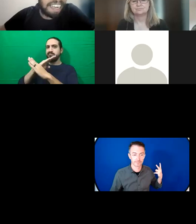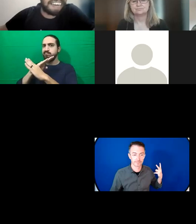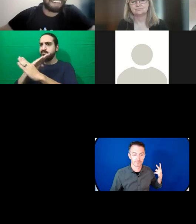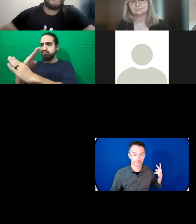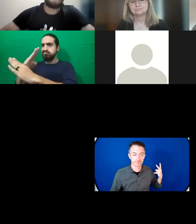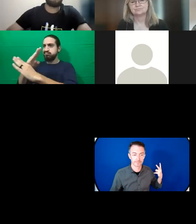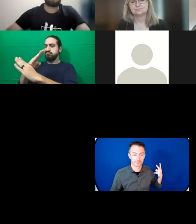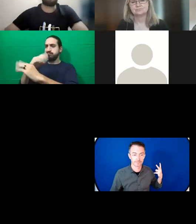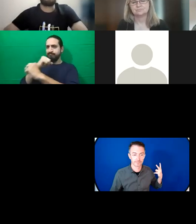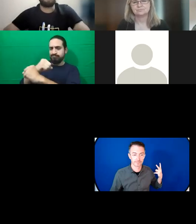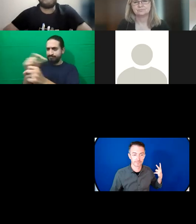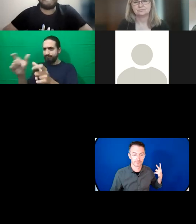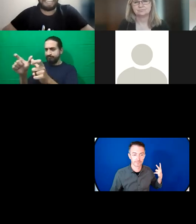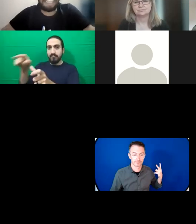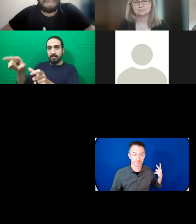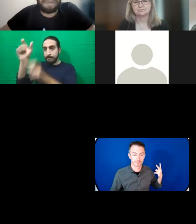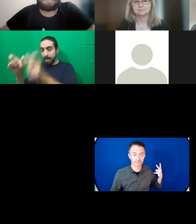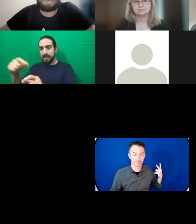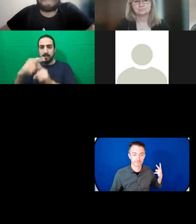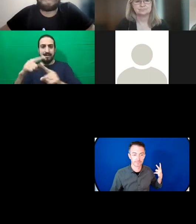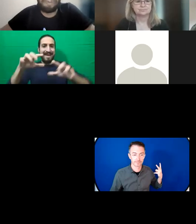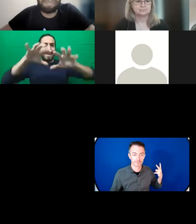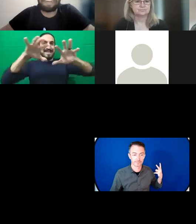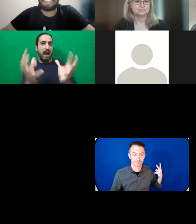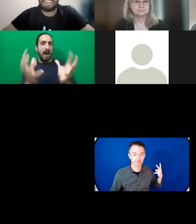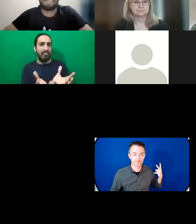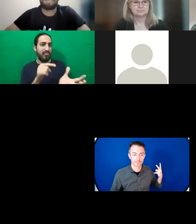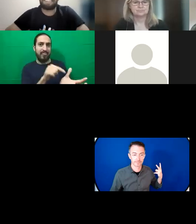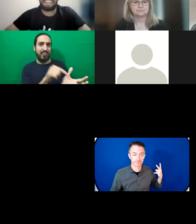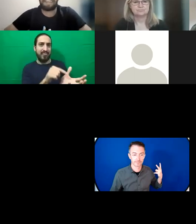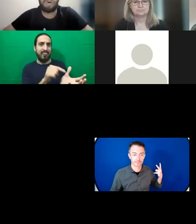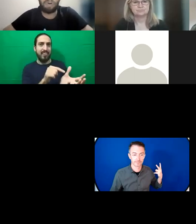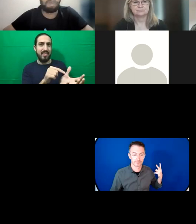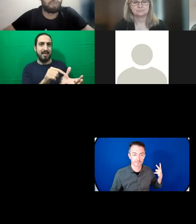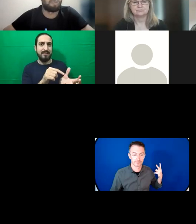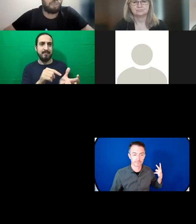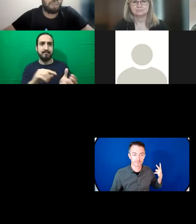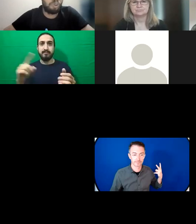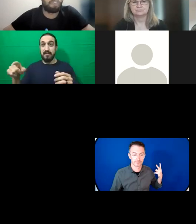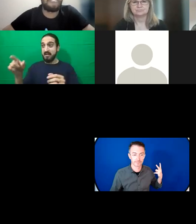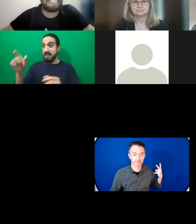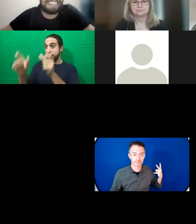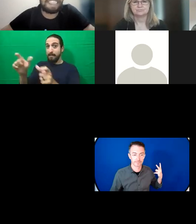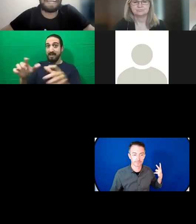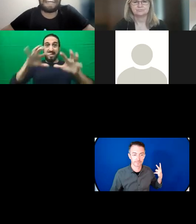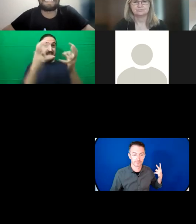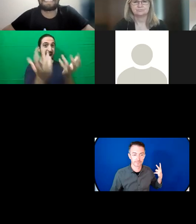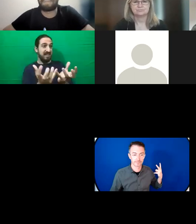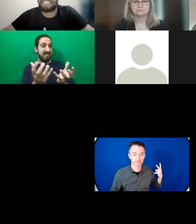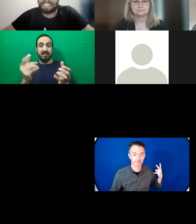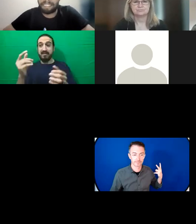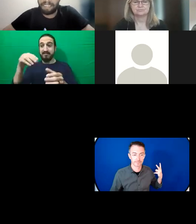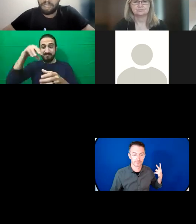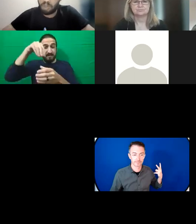SRA are a key to gender equality and the empowerment of the women girls and all of those who face stigma and